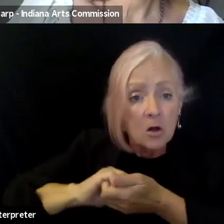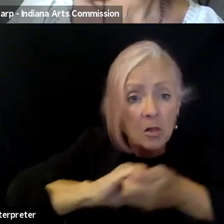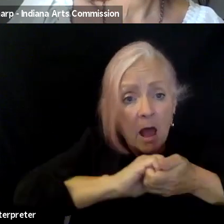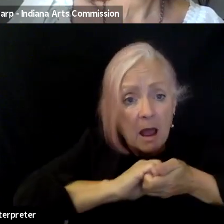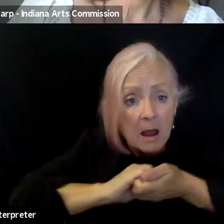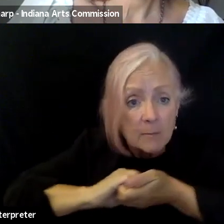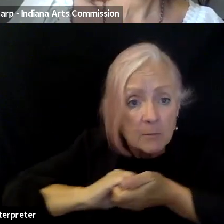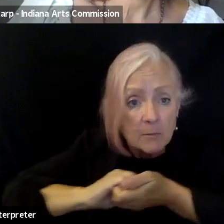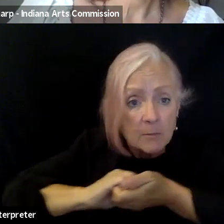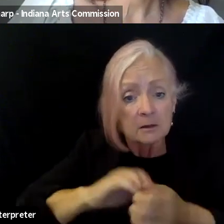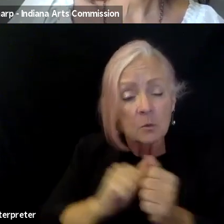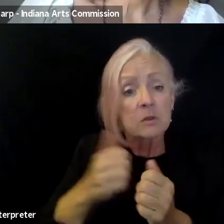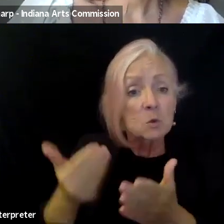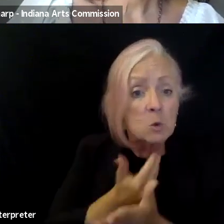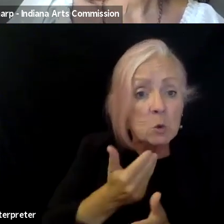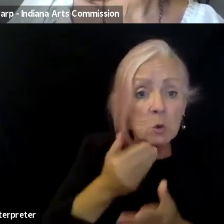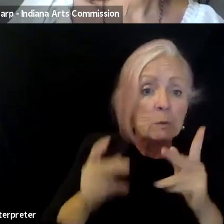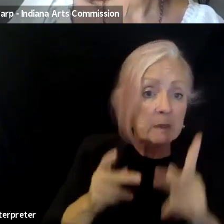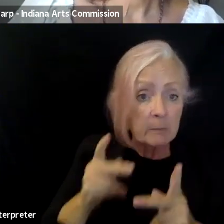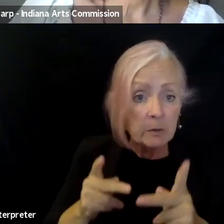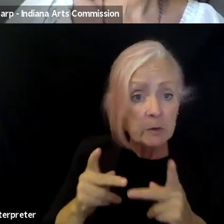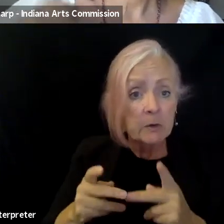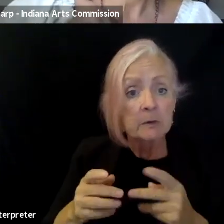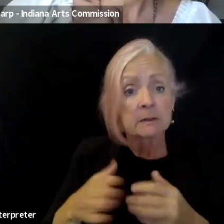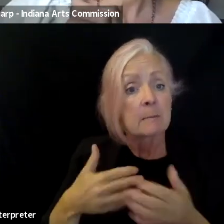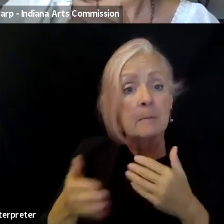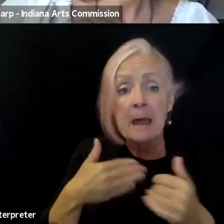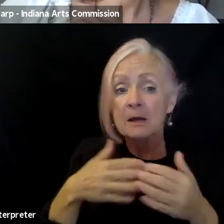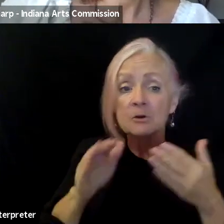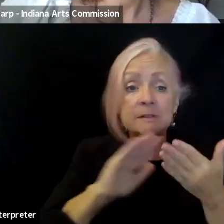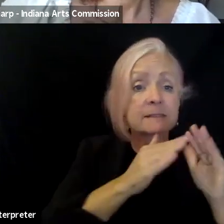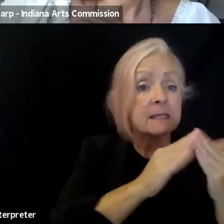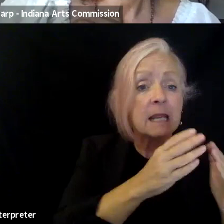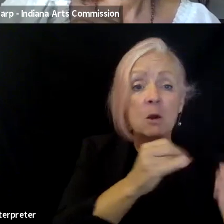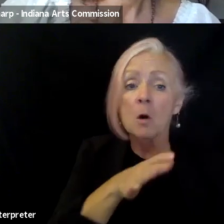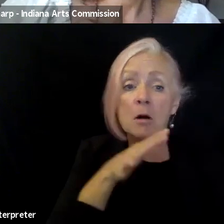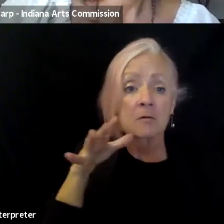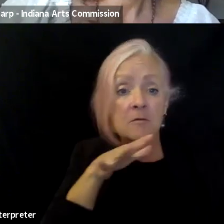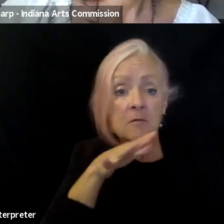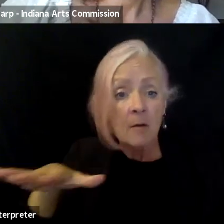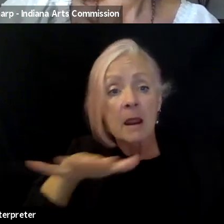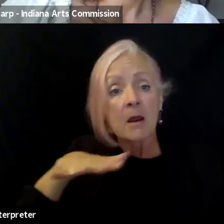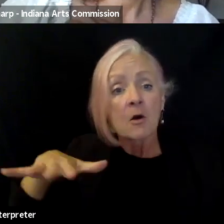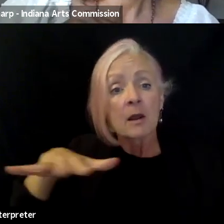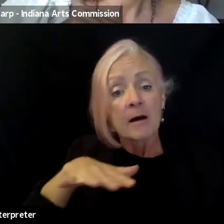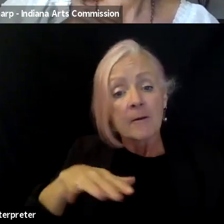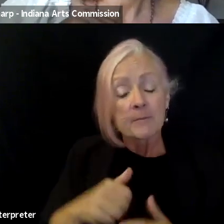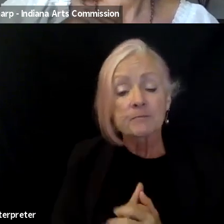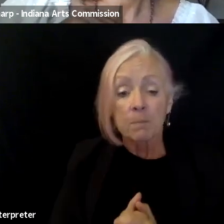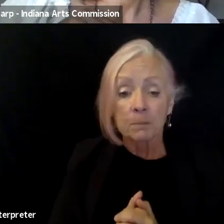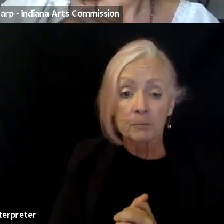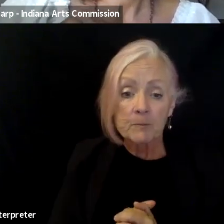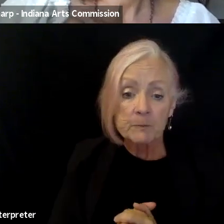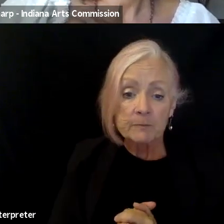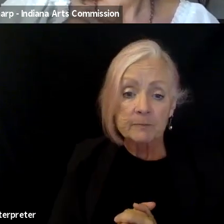community or, or the area, even those rural, you know, how to, how do we provide those opportunities for everyone? So, because again,